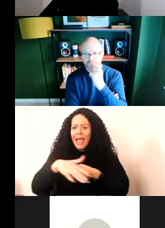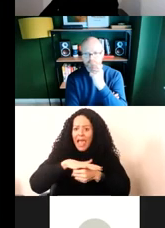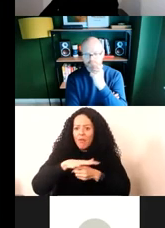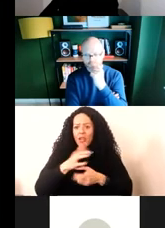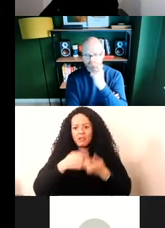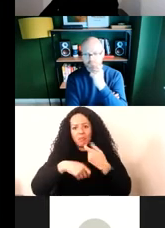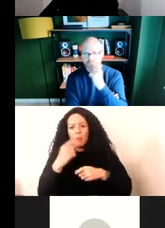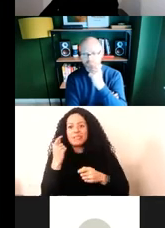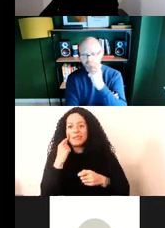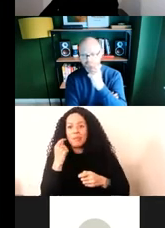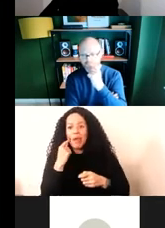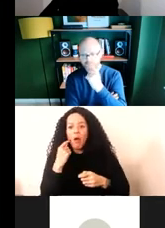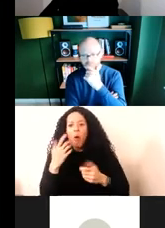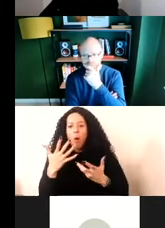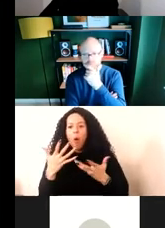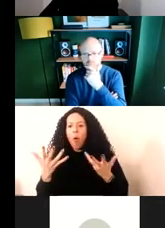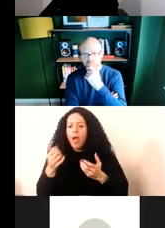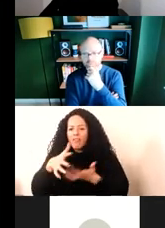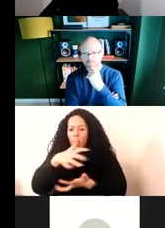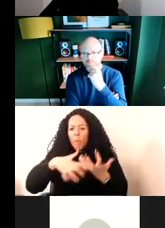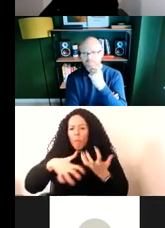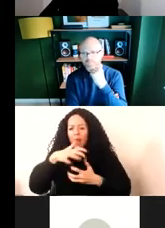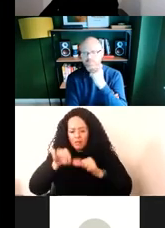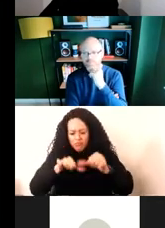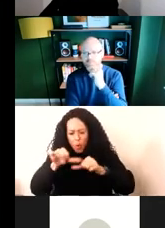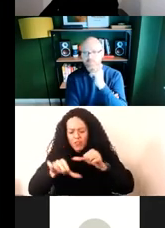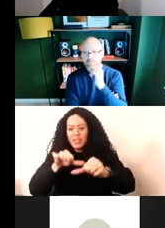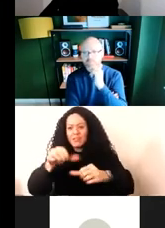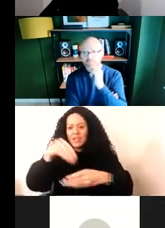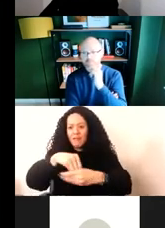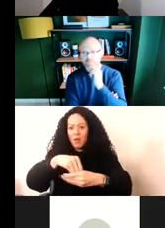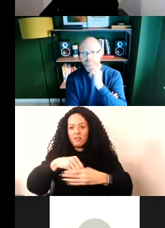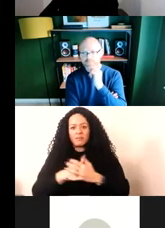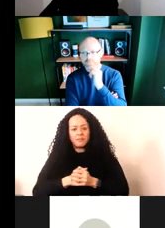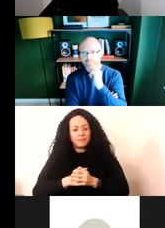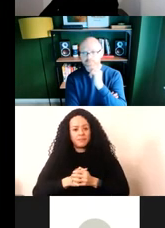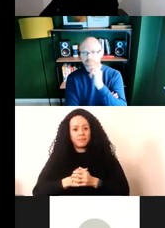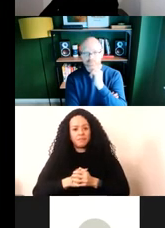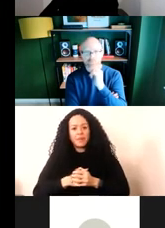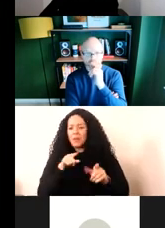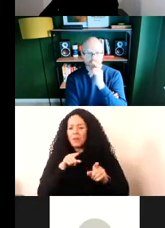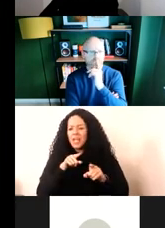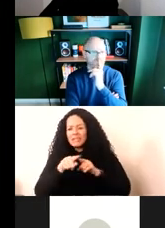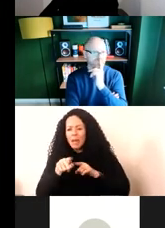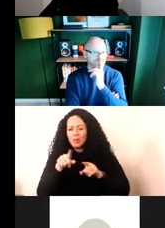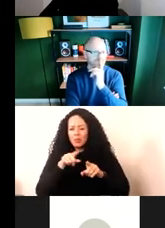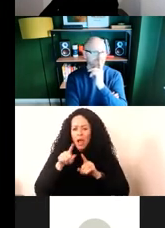things or there are more complex processes at play. So that was our attempt to kind of work around that limitation.